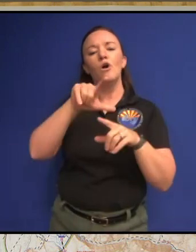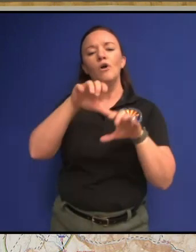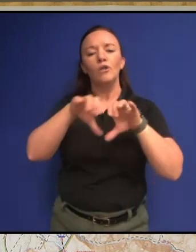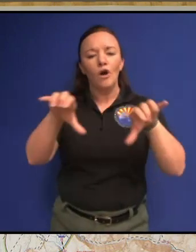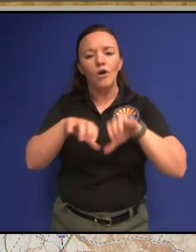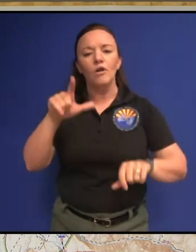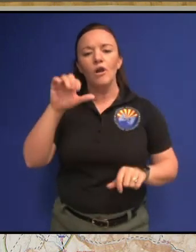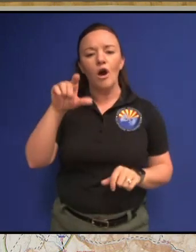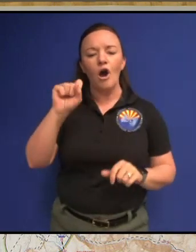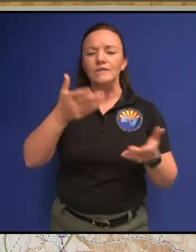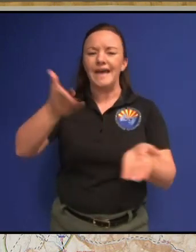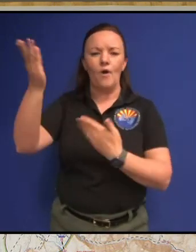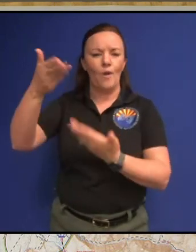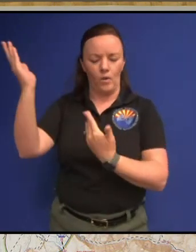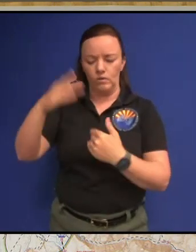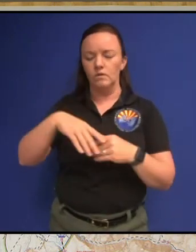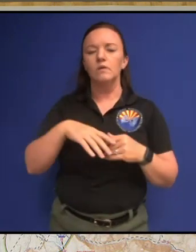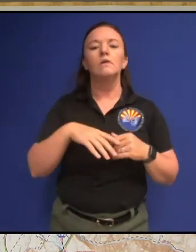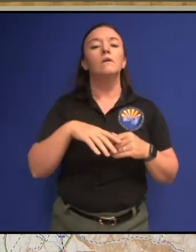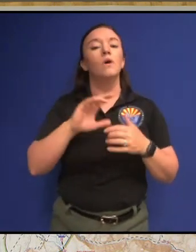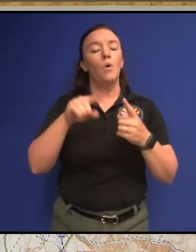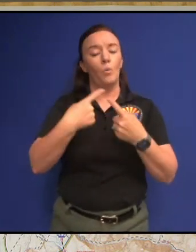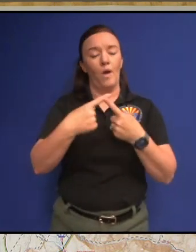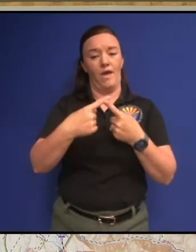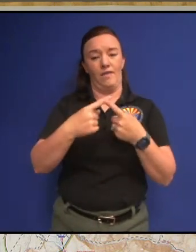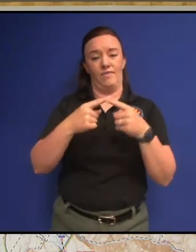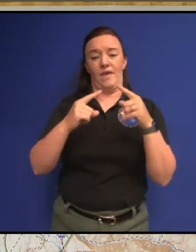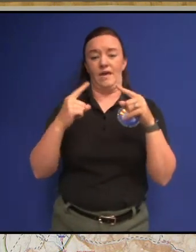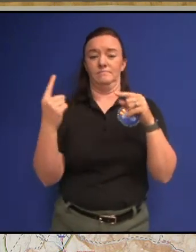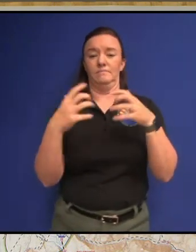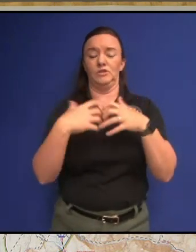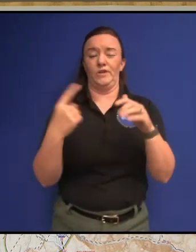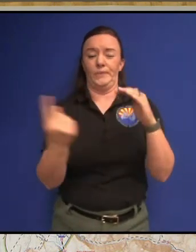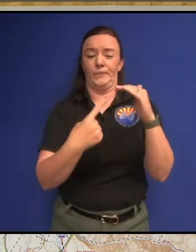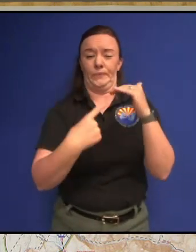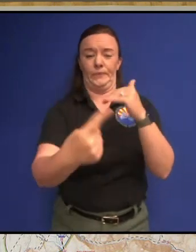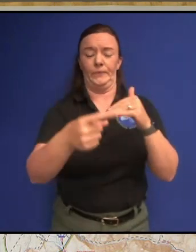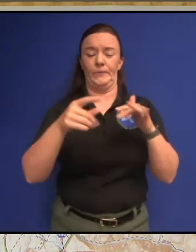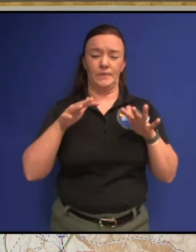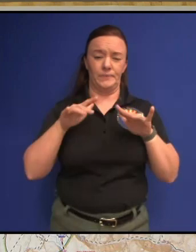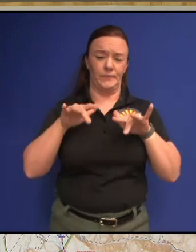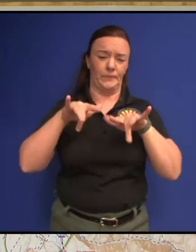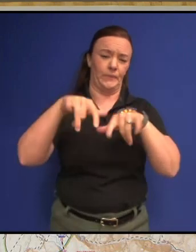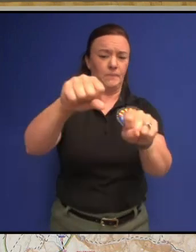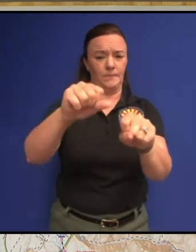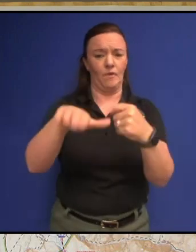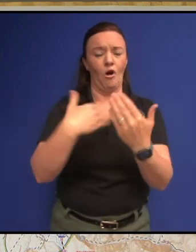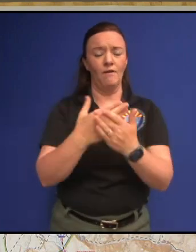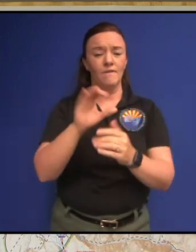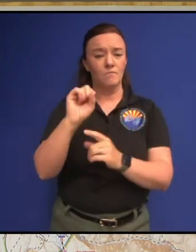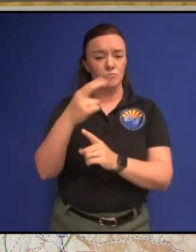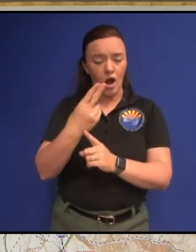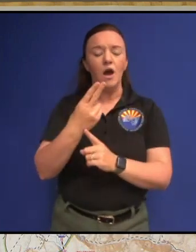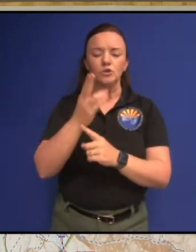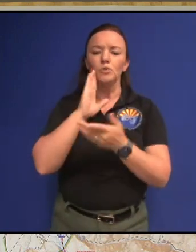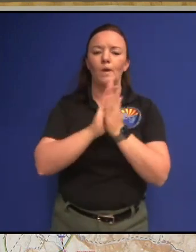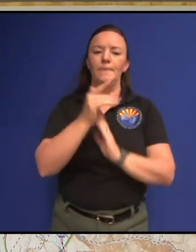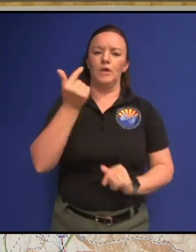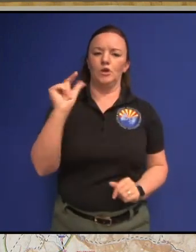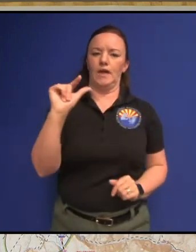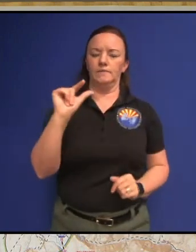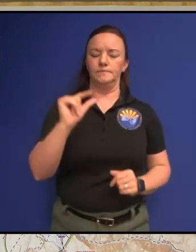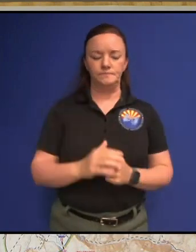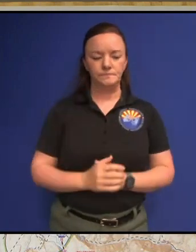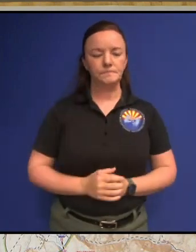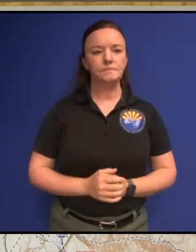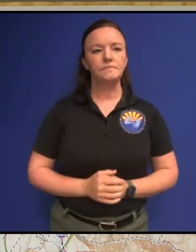turn green once this is masticated it'll turn green once this is is done the the